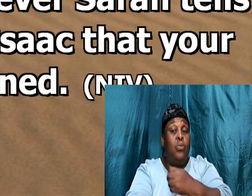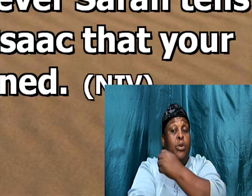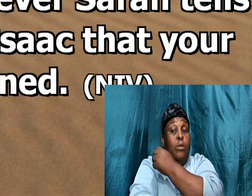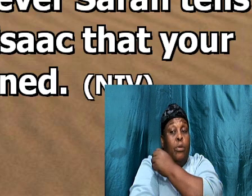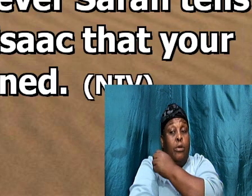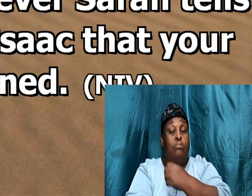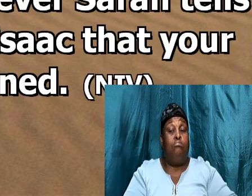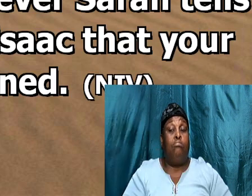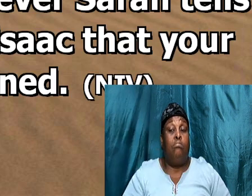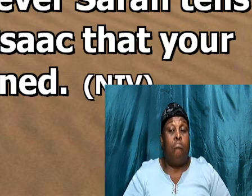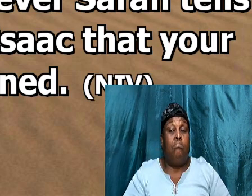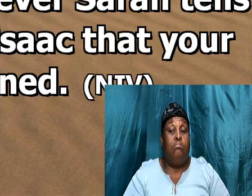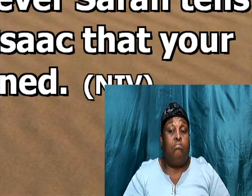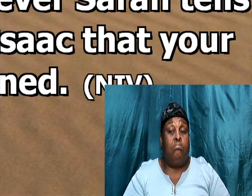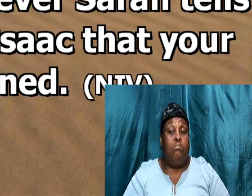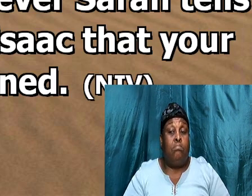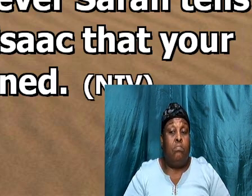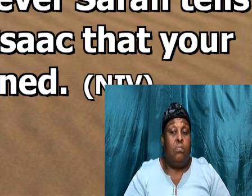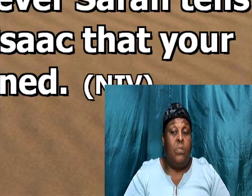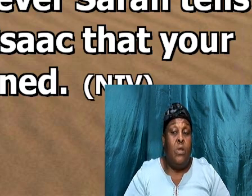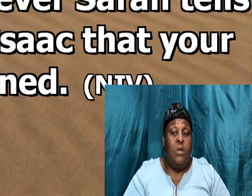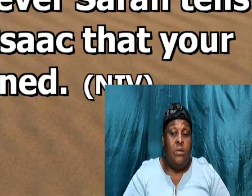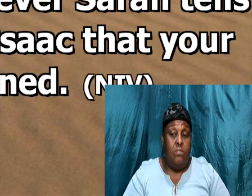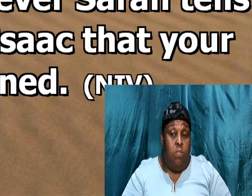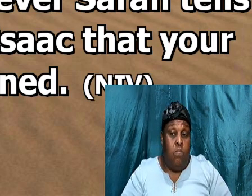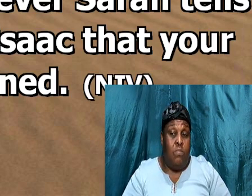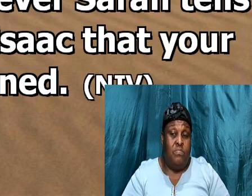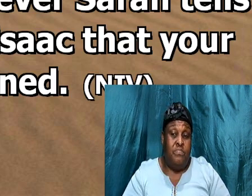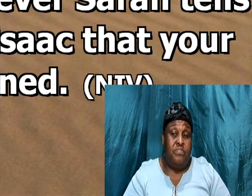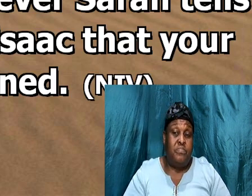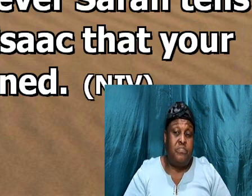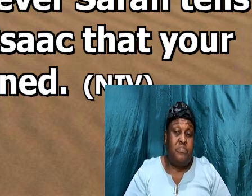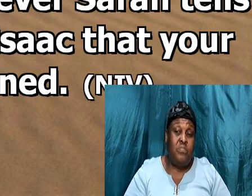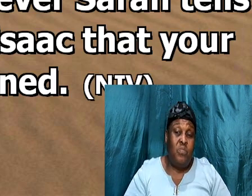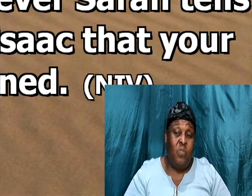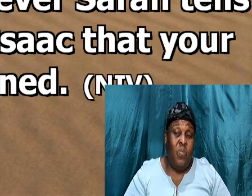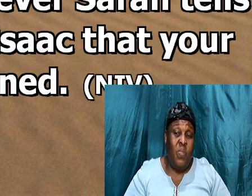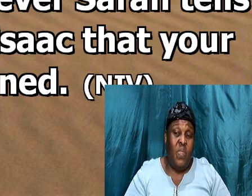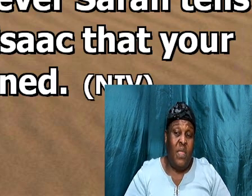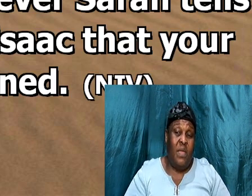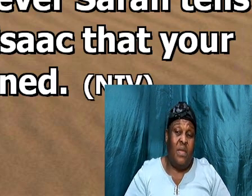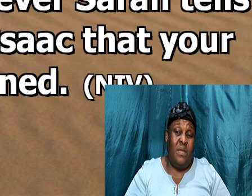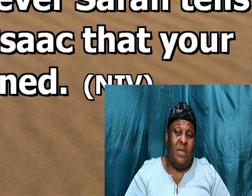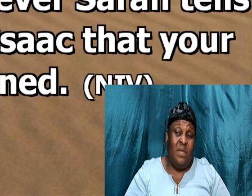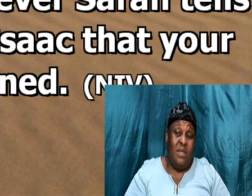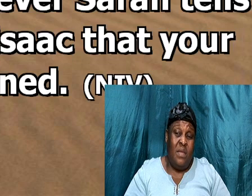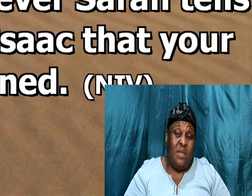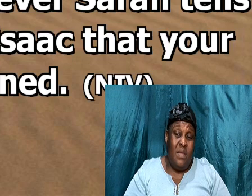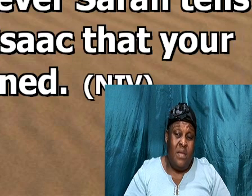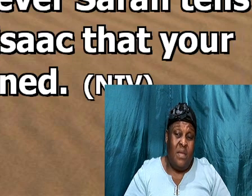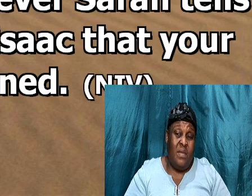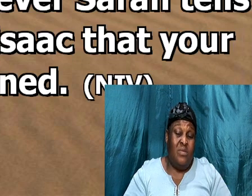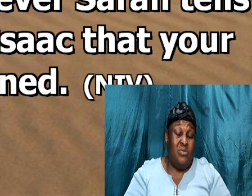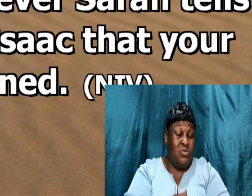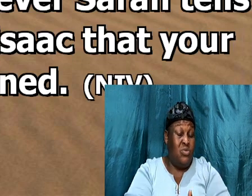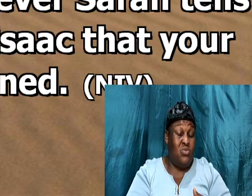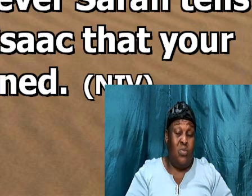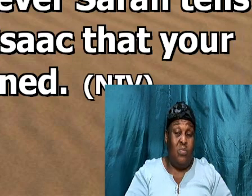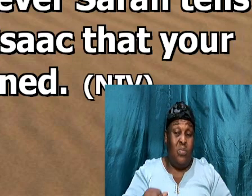some, let me just interject, you know, some husband, don't even want to hear, anything that the wife, have to say,